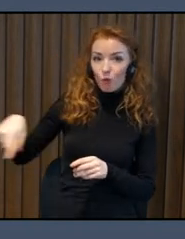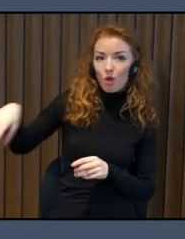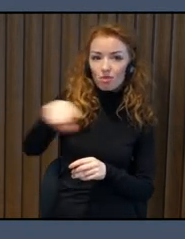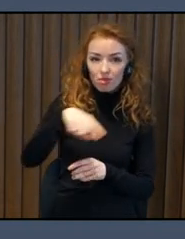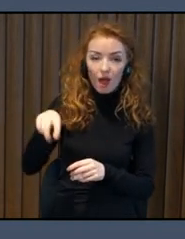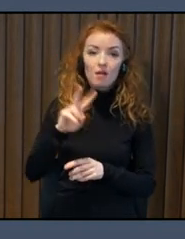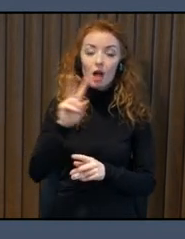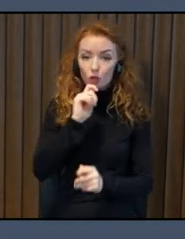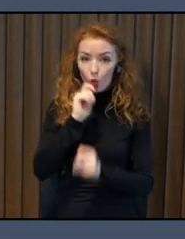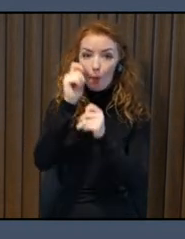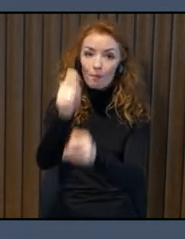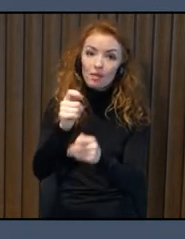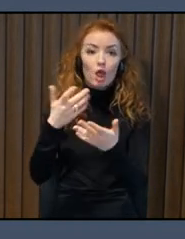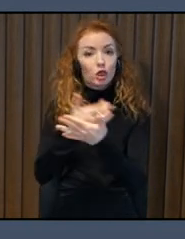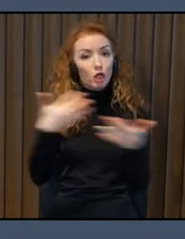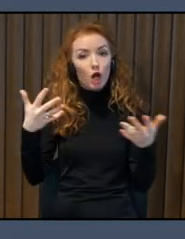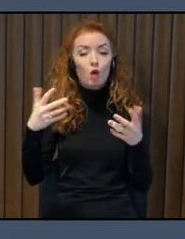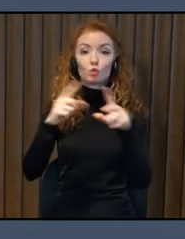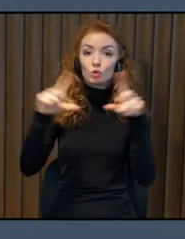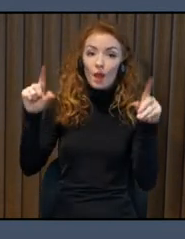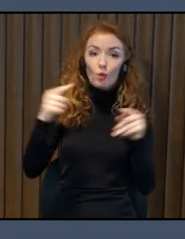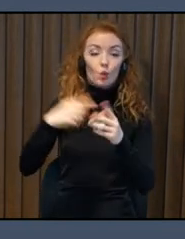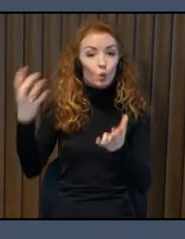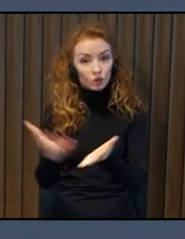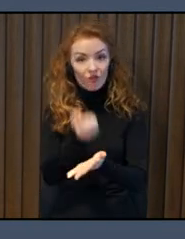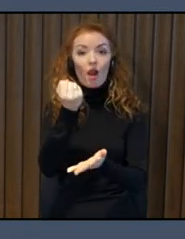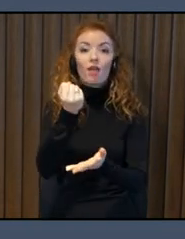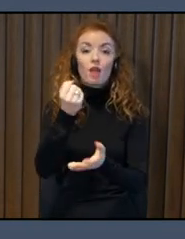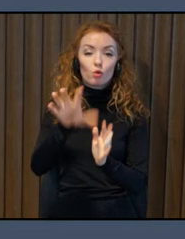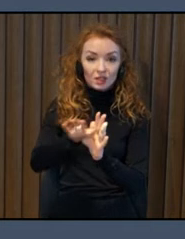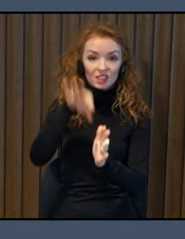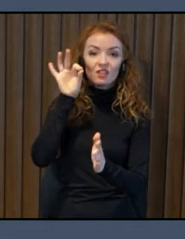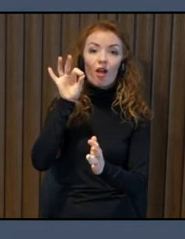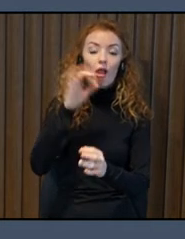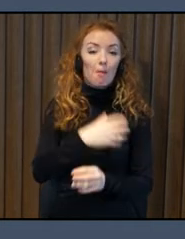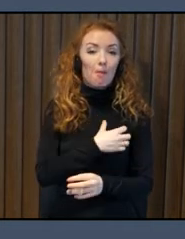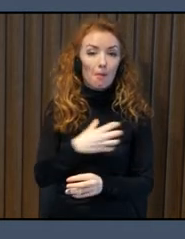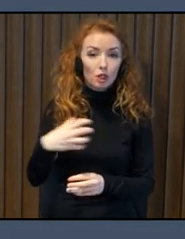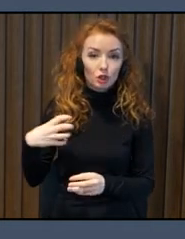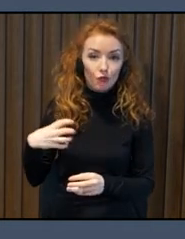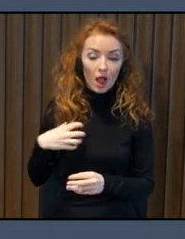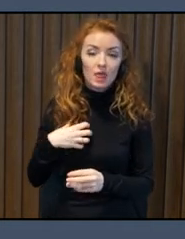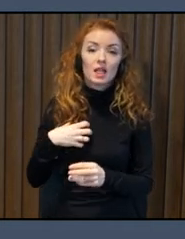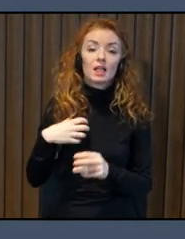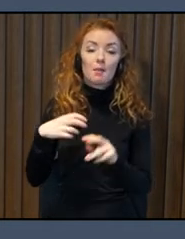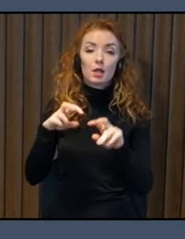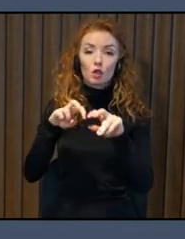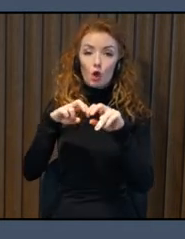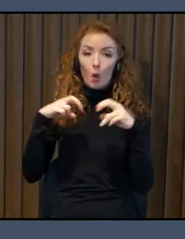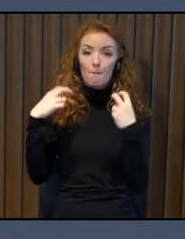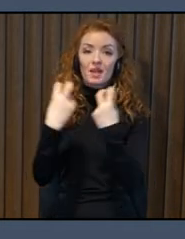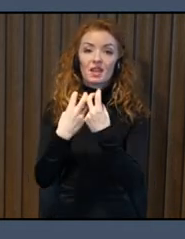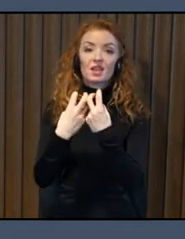and the winners are chosen by representatives from the municipal executive committee, municipal officials